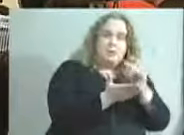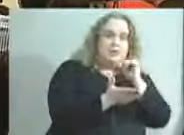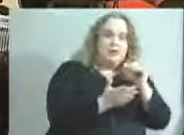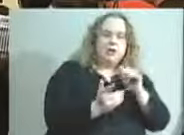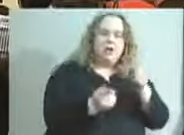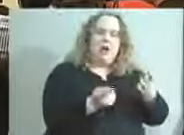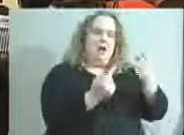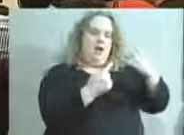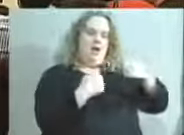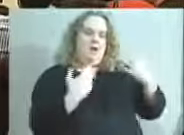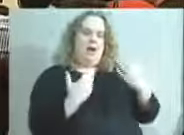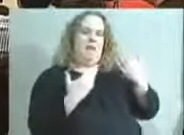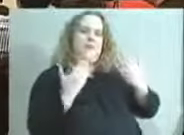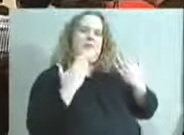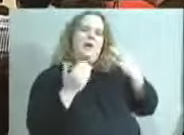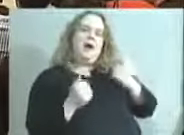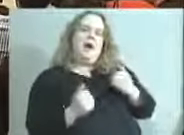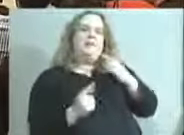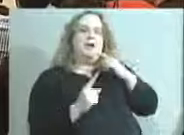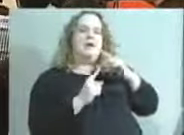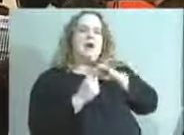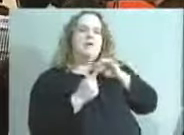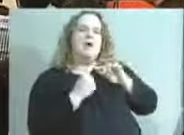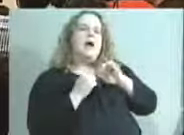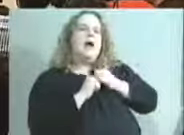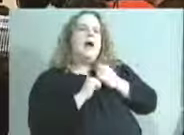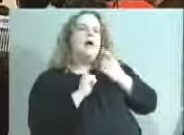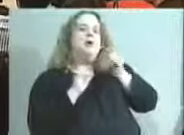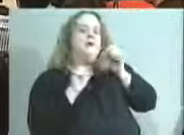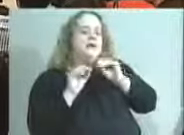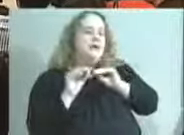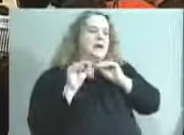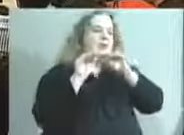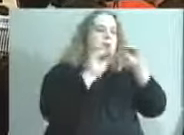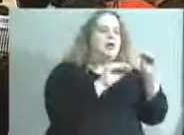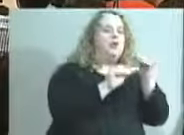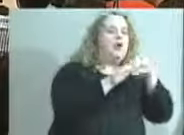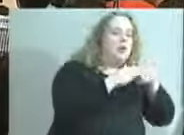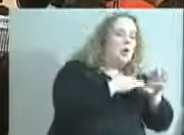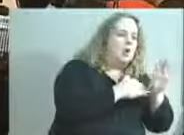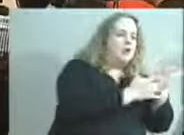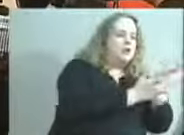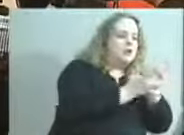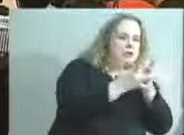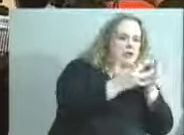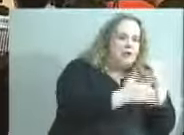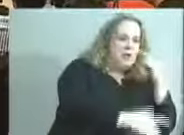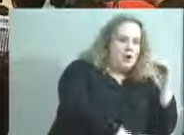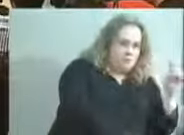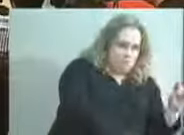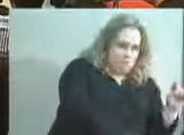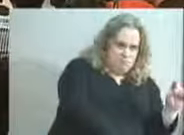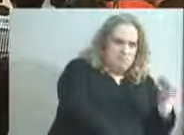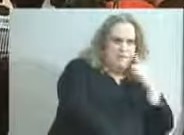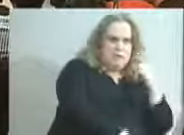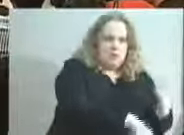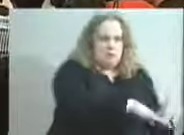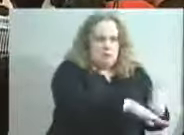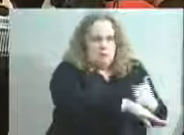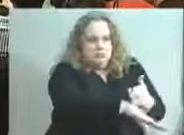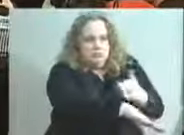to us, I think we're beginning to have conversations about what we as a community can do to reach out to enhance